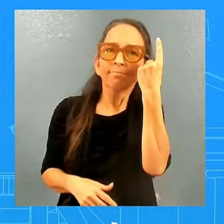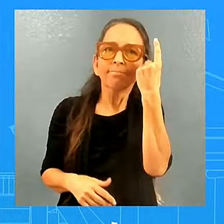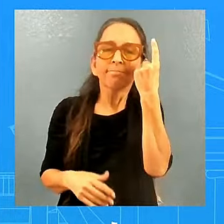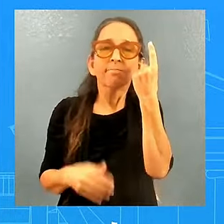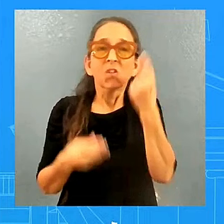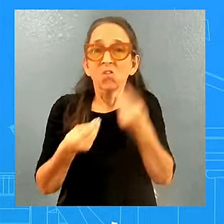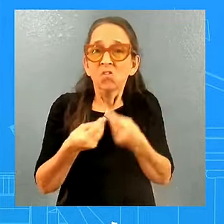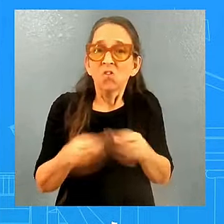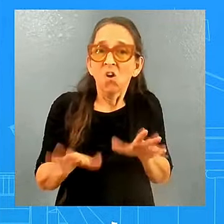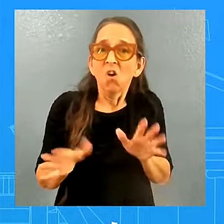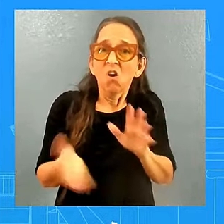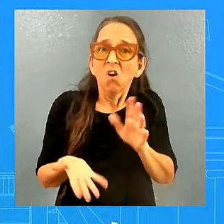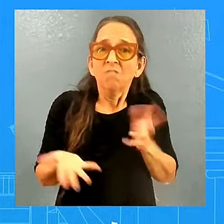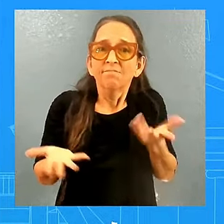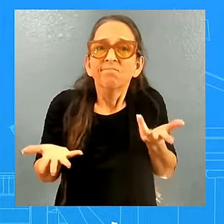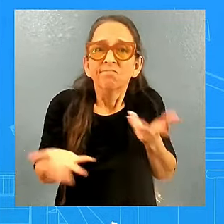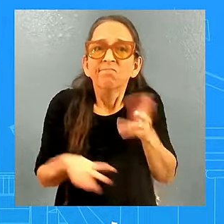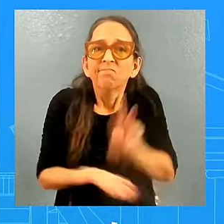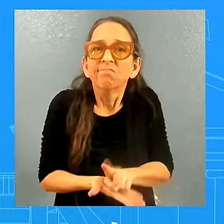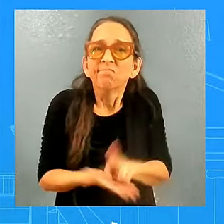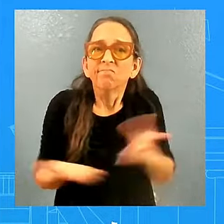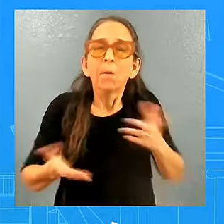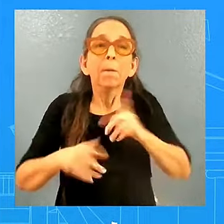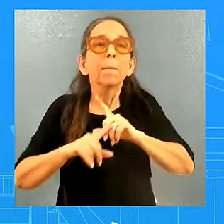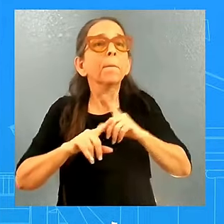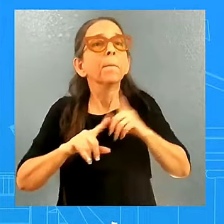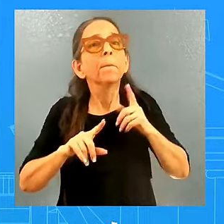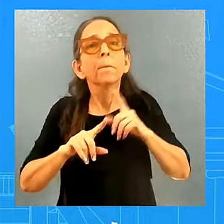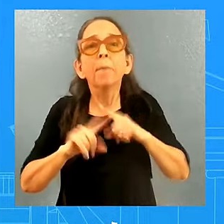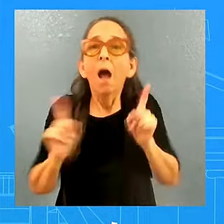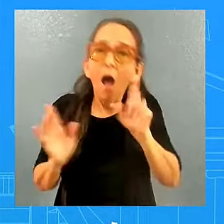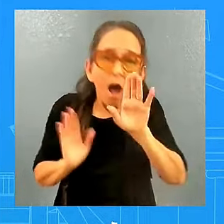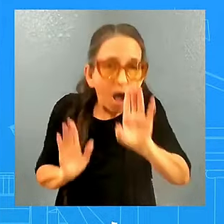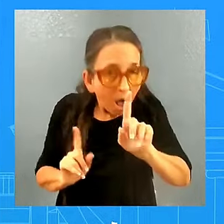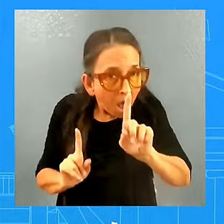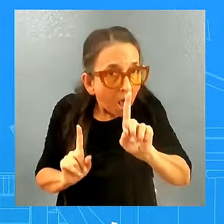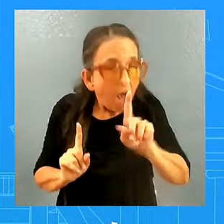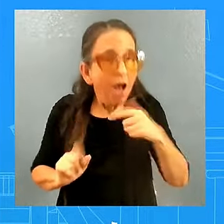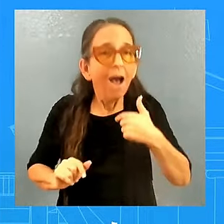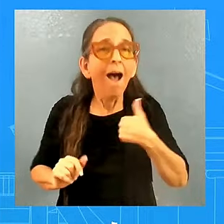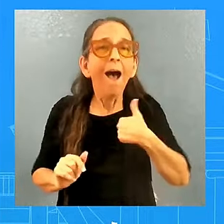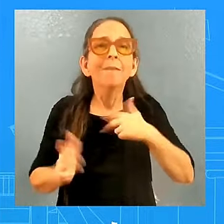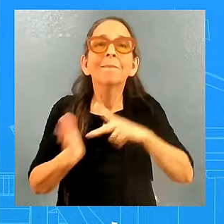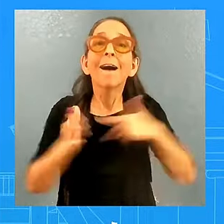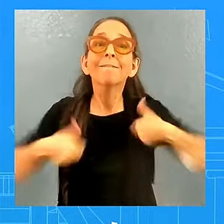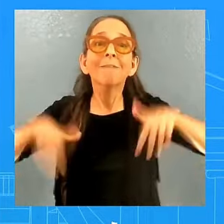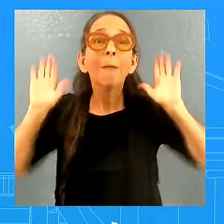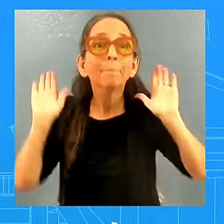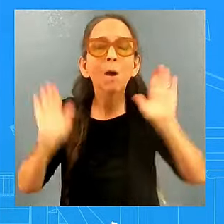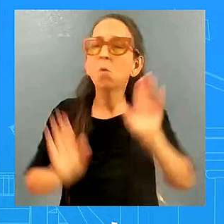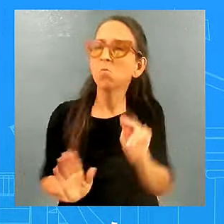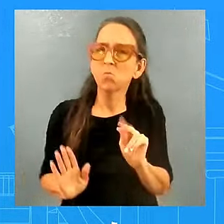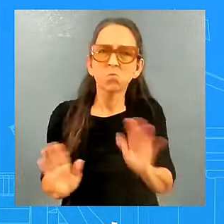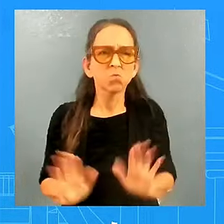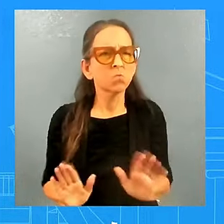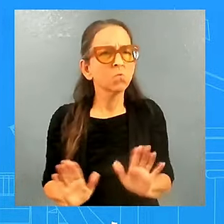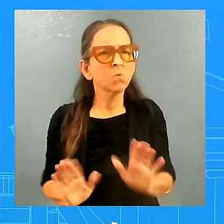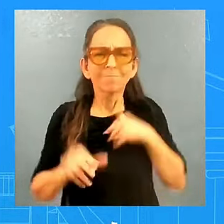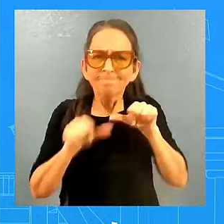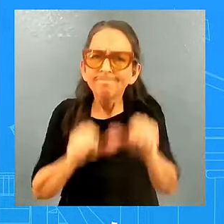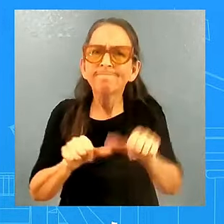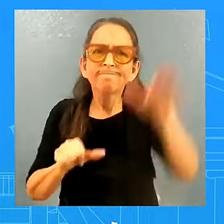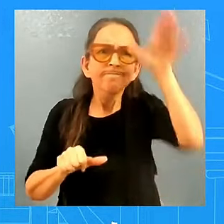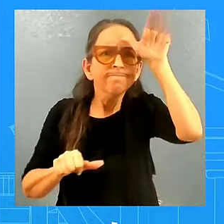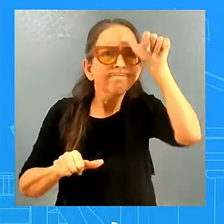that is the president's optimistic nature. And it's very similar to the question that I just got from Karen. The president believes,